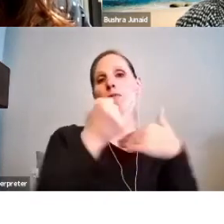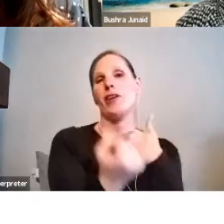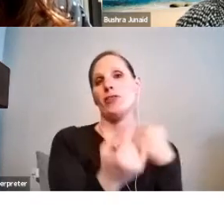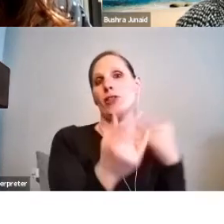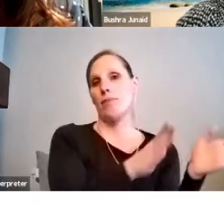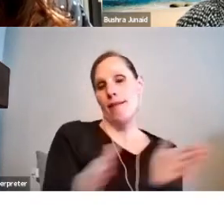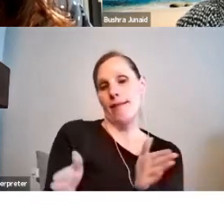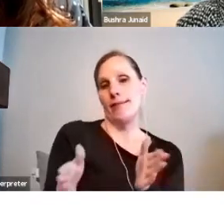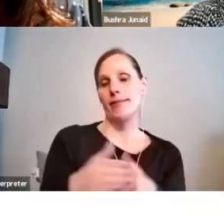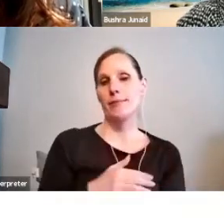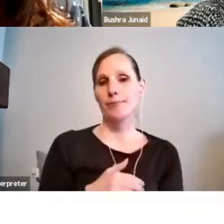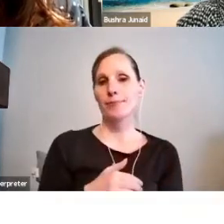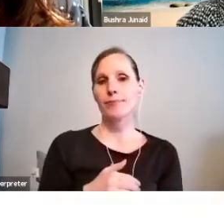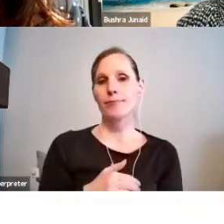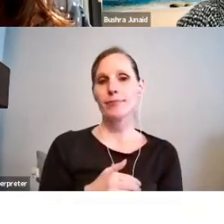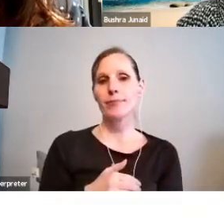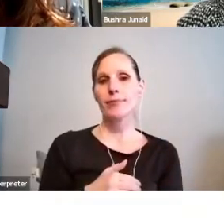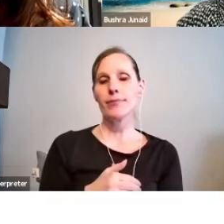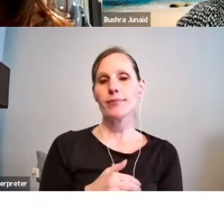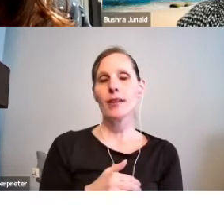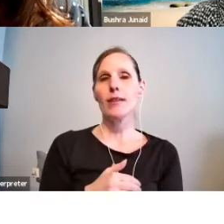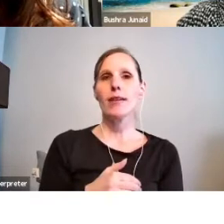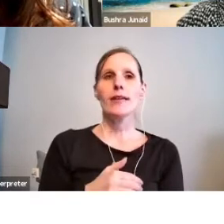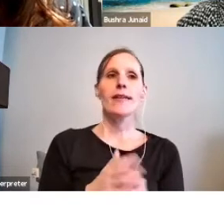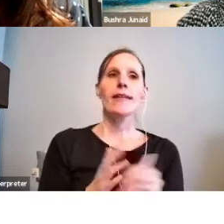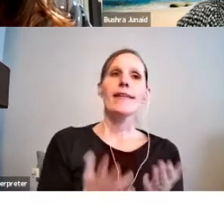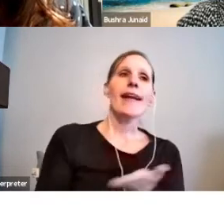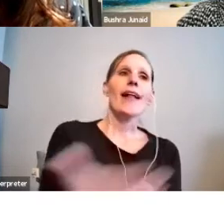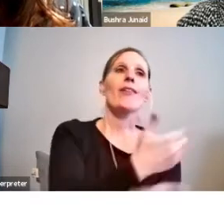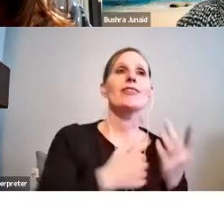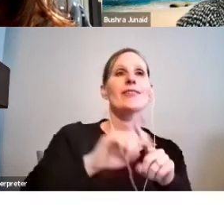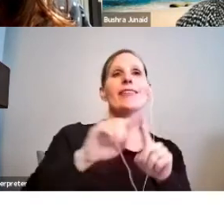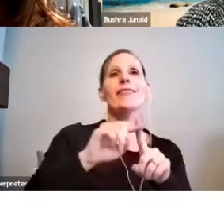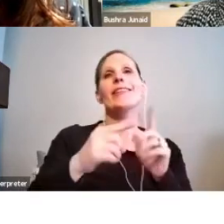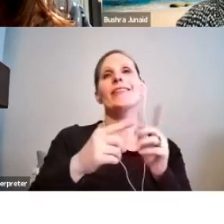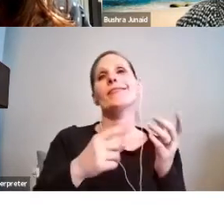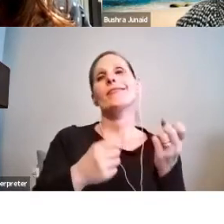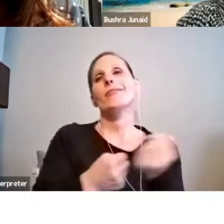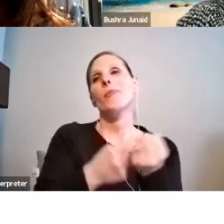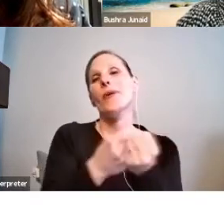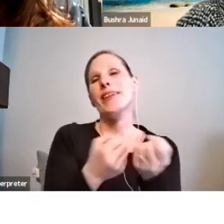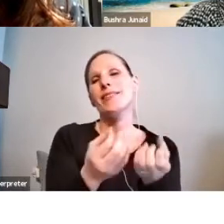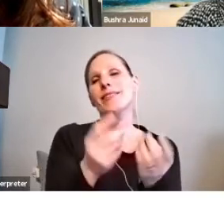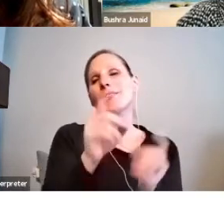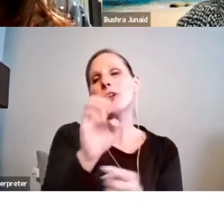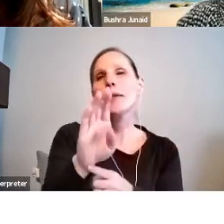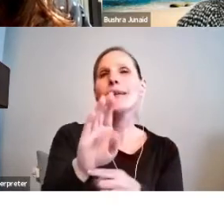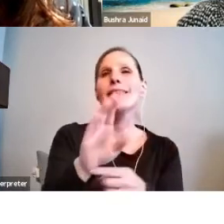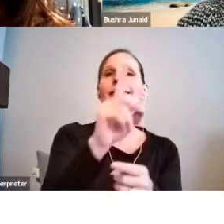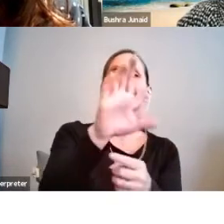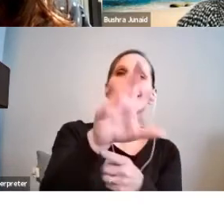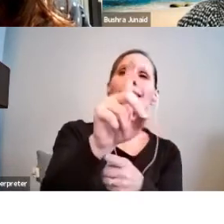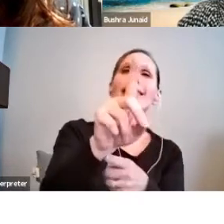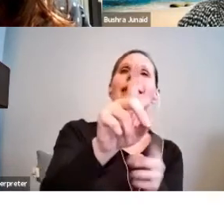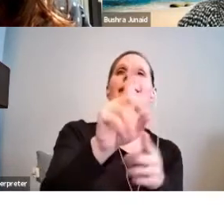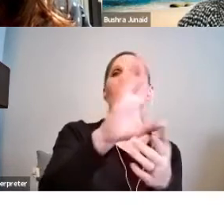Gather supporting documents, such as CVs, artistic examples, etc. early on.